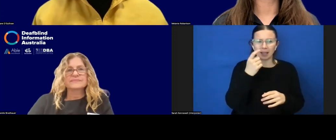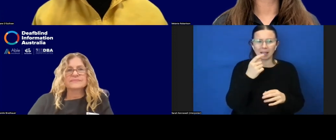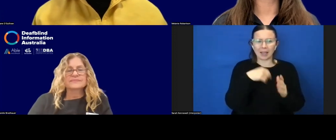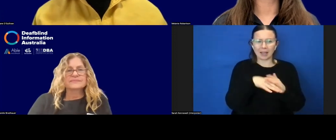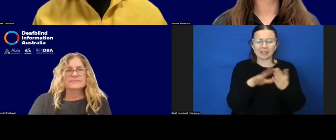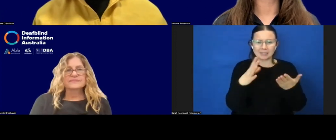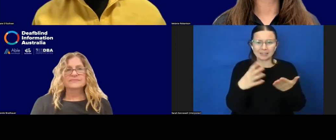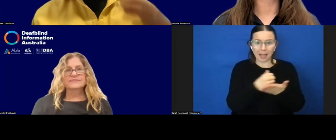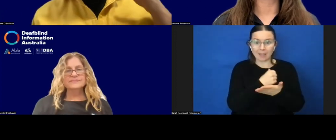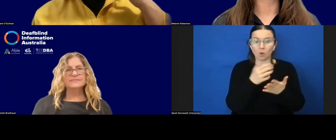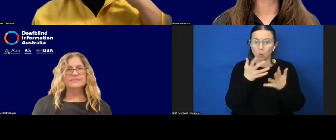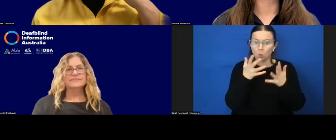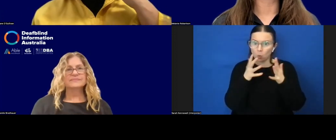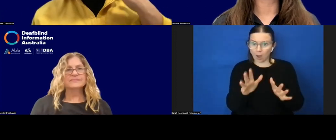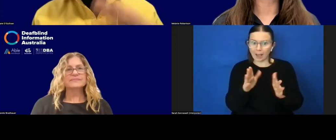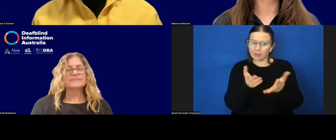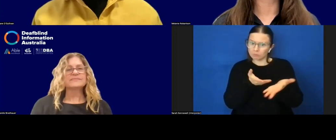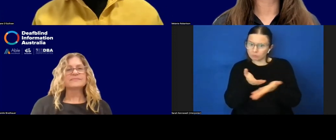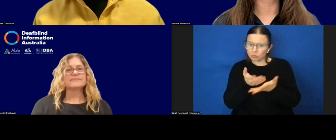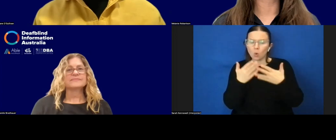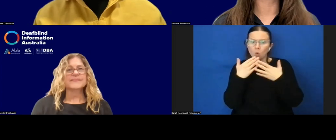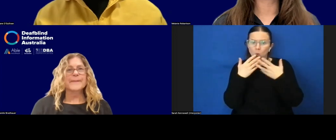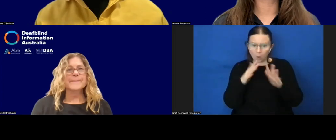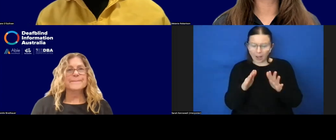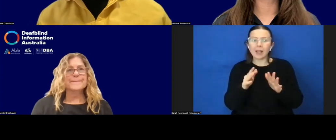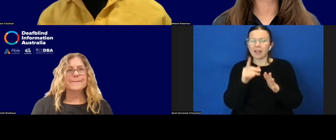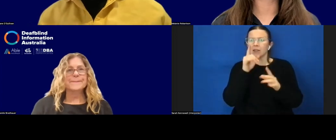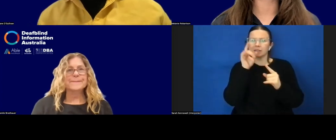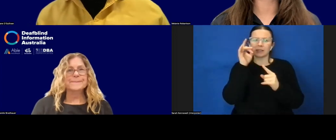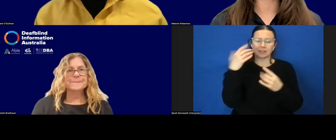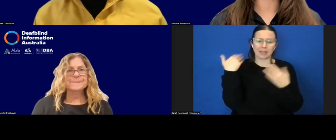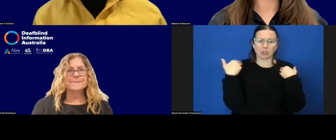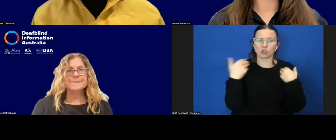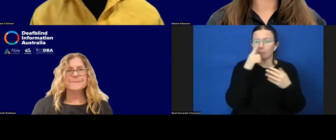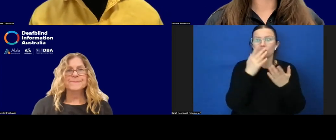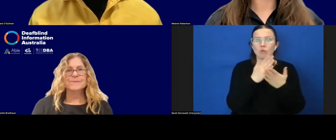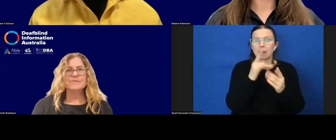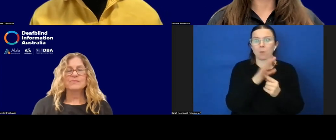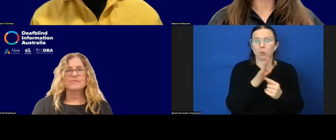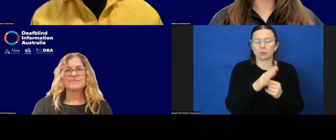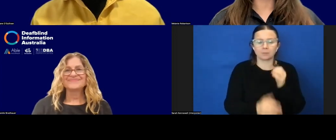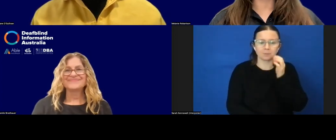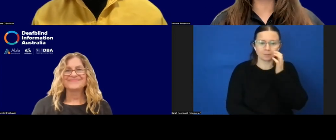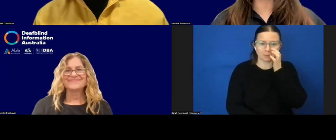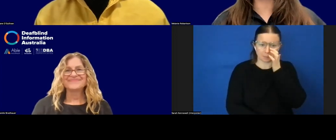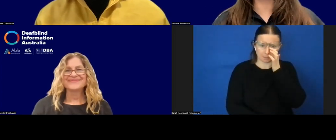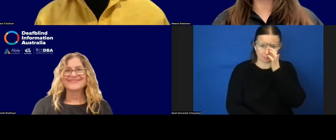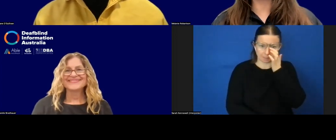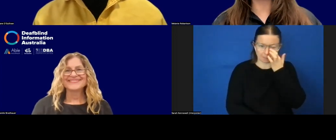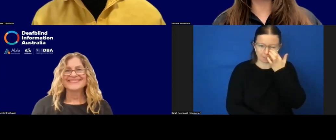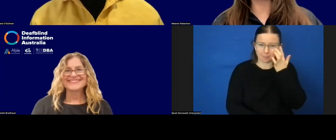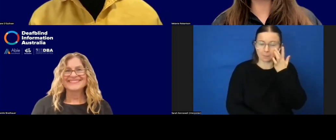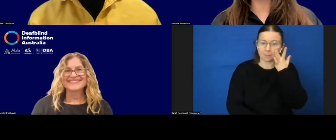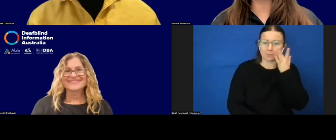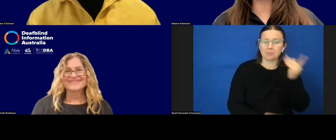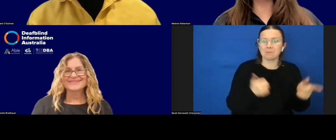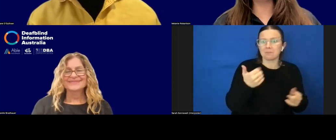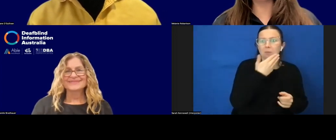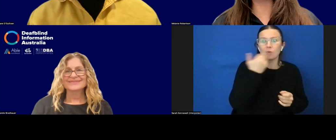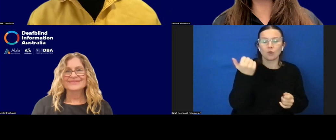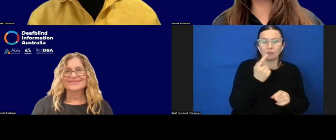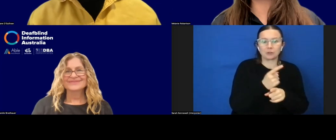that that touch could be really important in learning. And that's my takeaway. Yeah, some beautiful insights there,